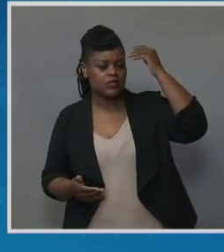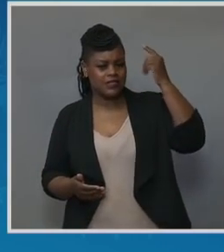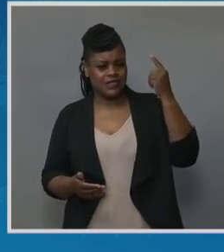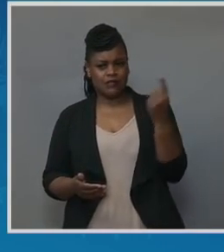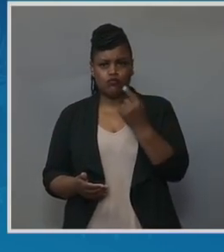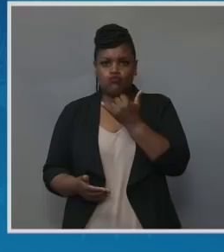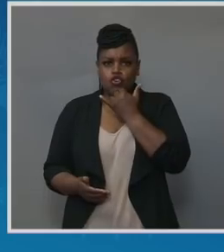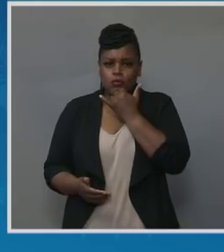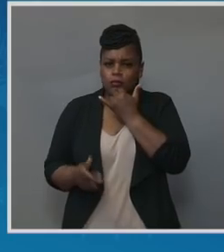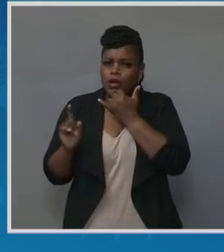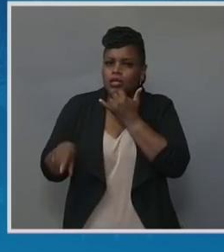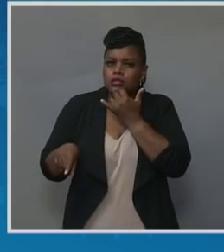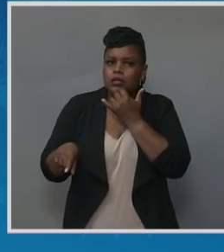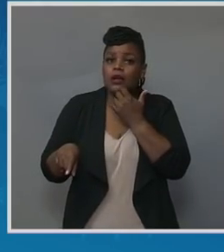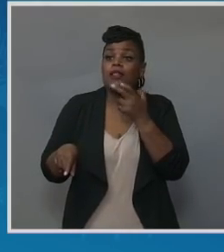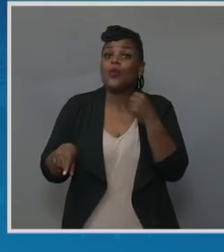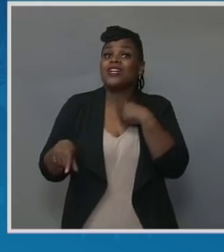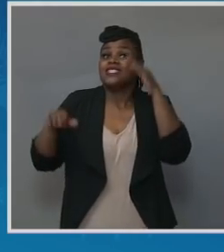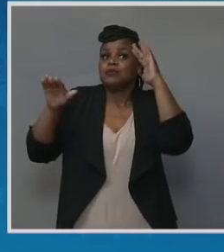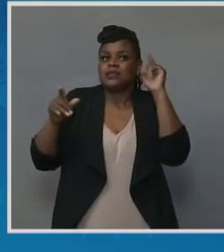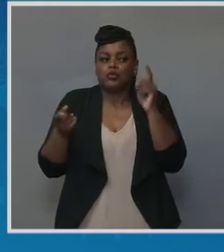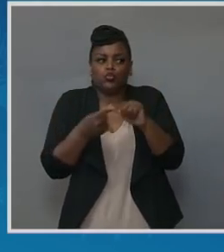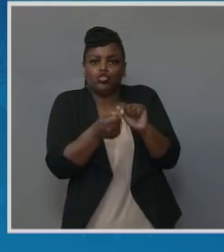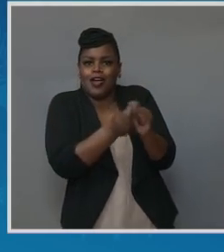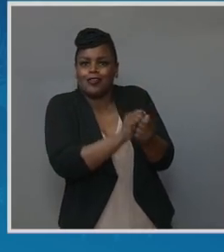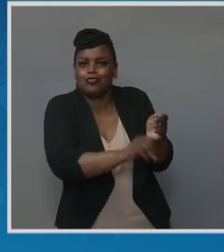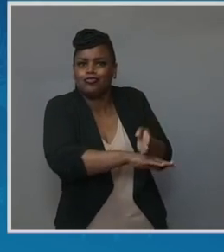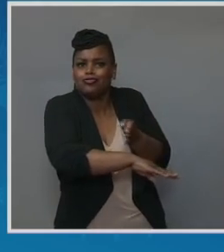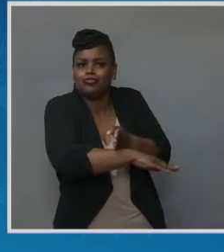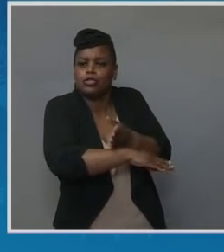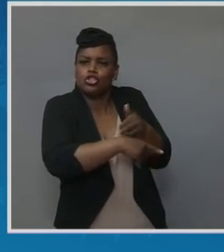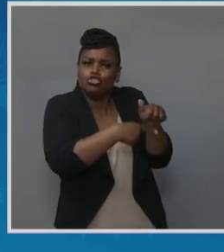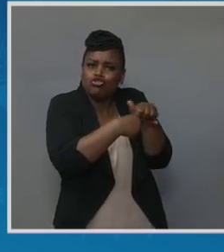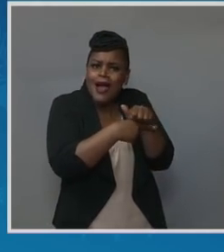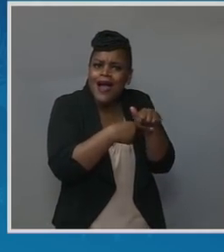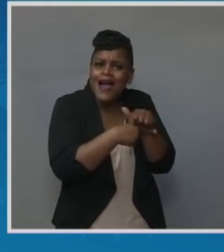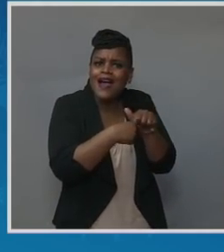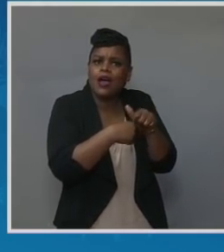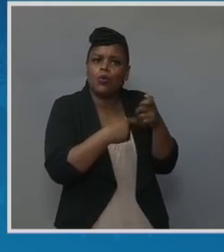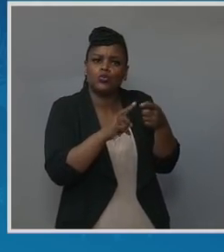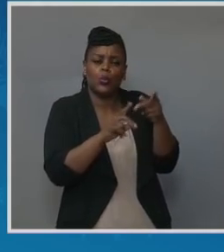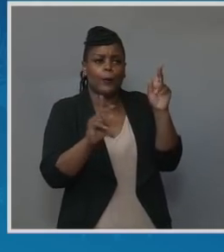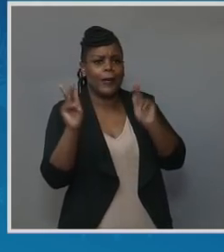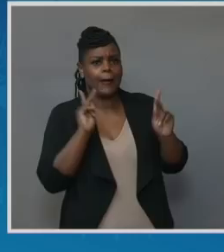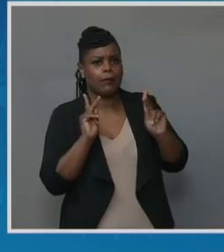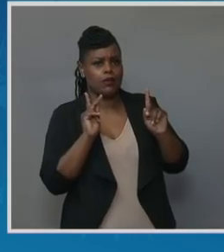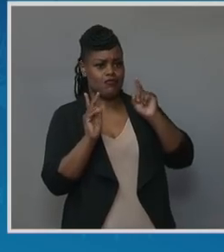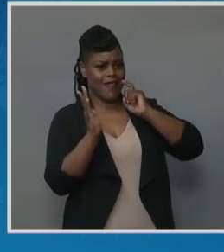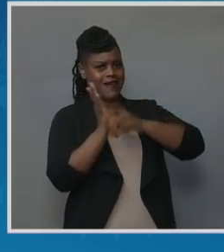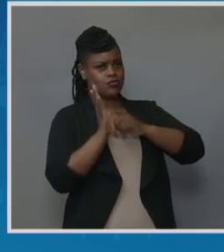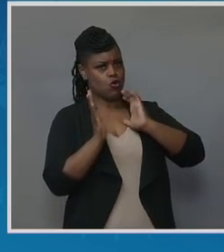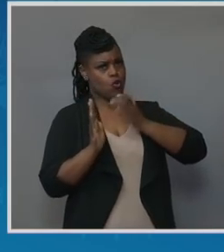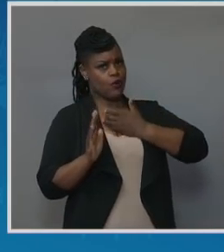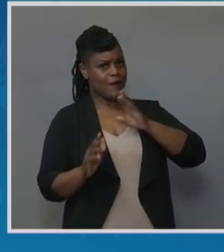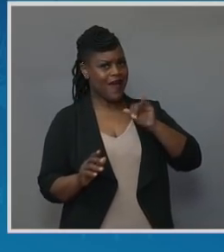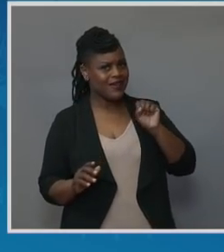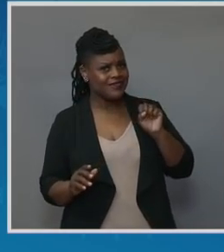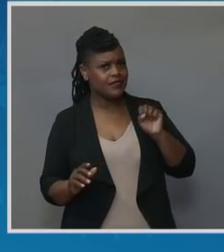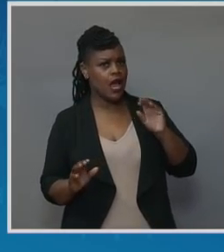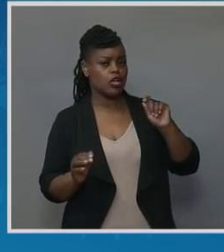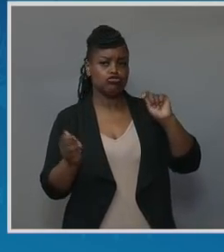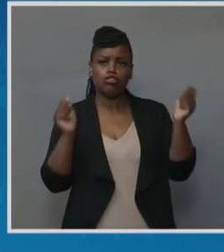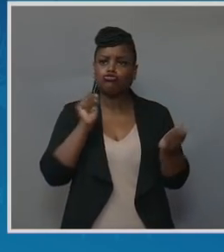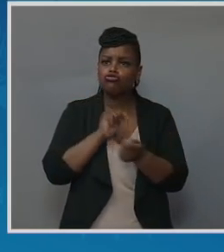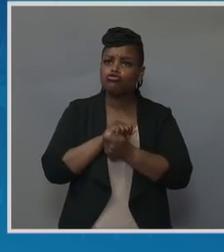behavior. And the goal from these trainings is really to help us recognize our biases and to do something about it. And implementing